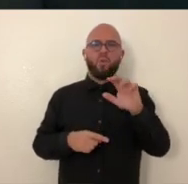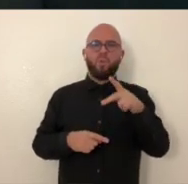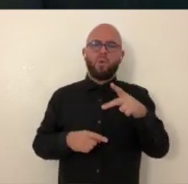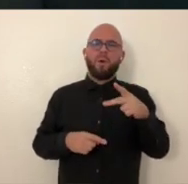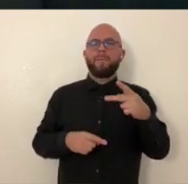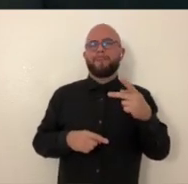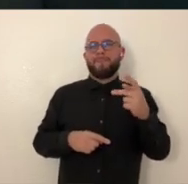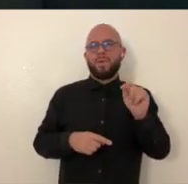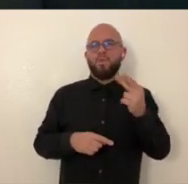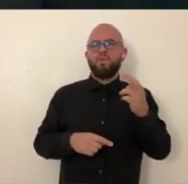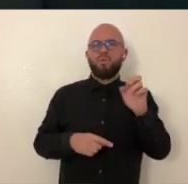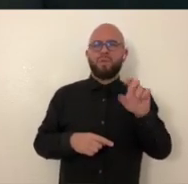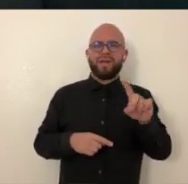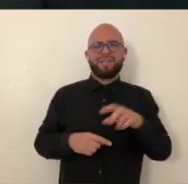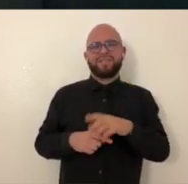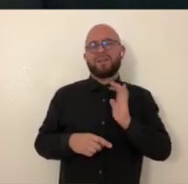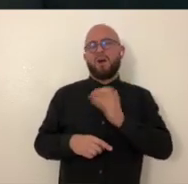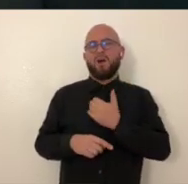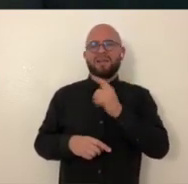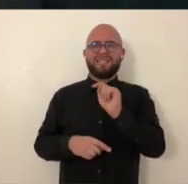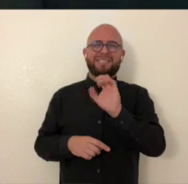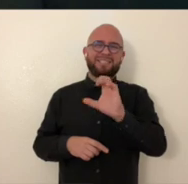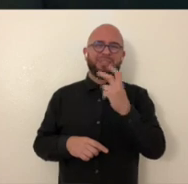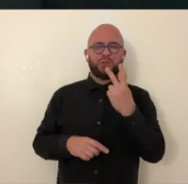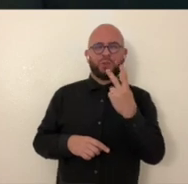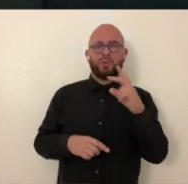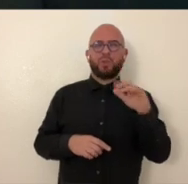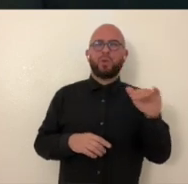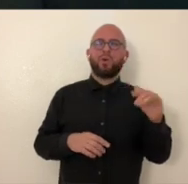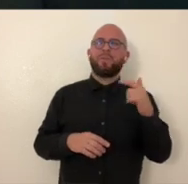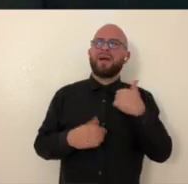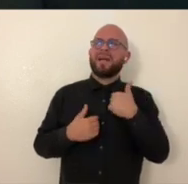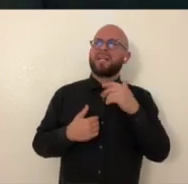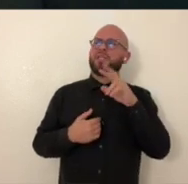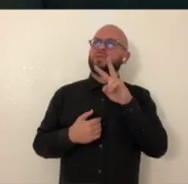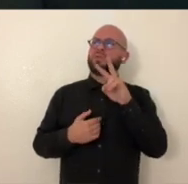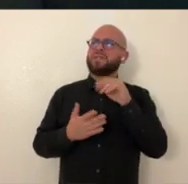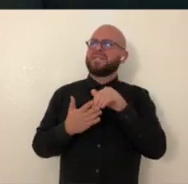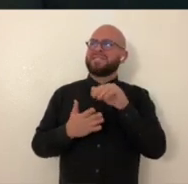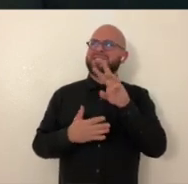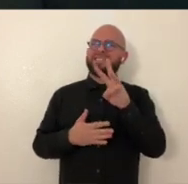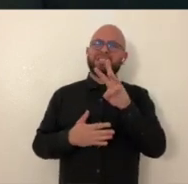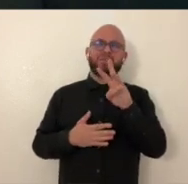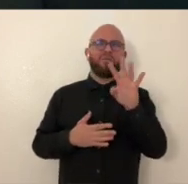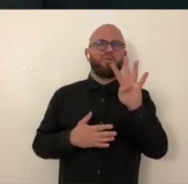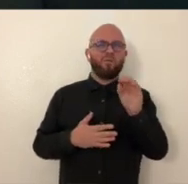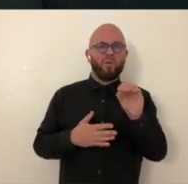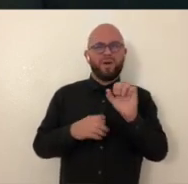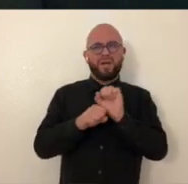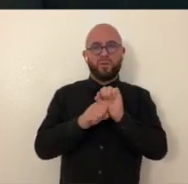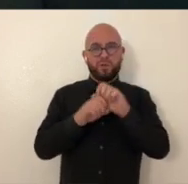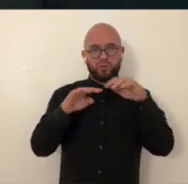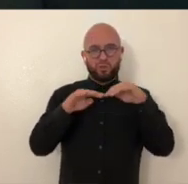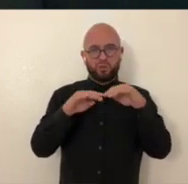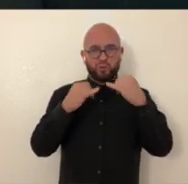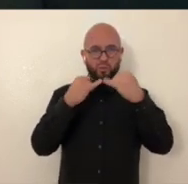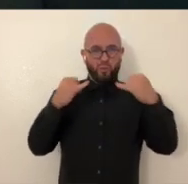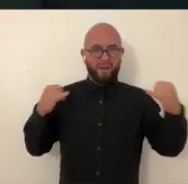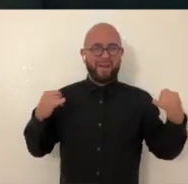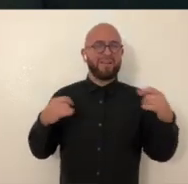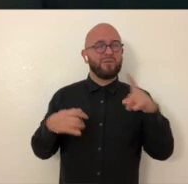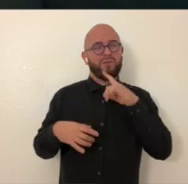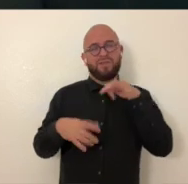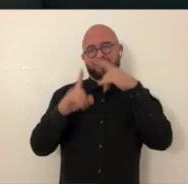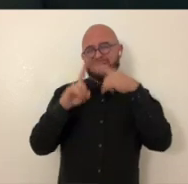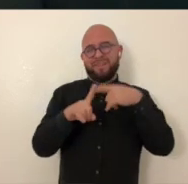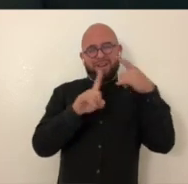correct warp threads so that you can get really precise images. Our TC2 loom has, I think, 2640 warp